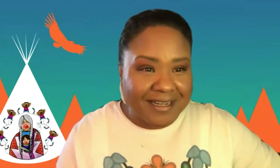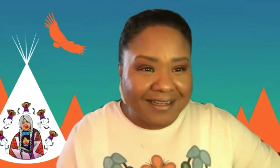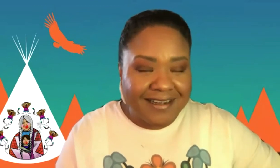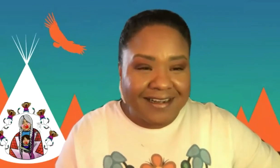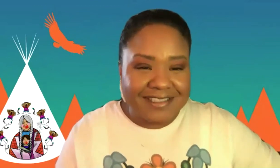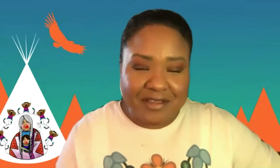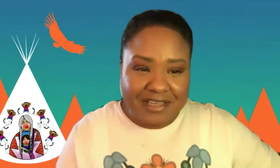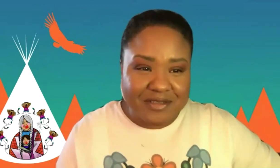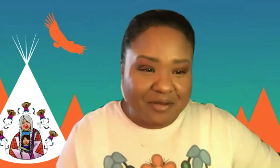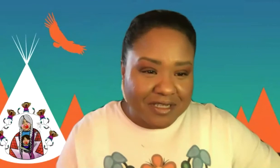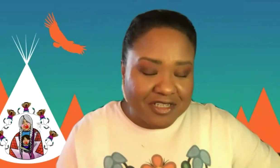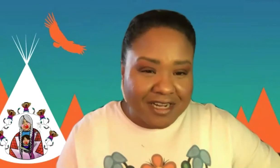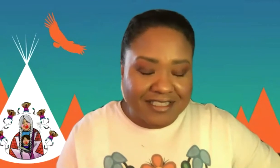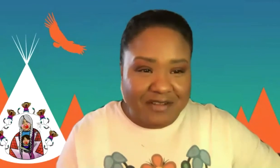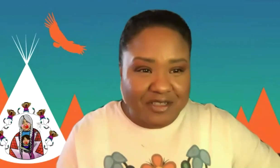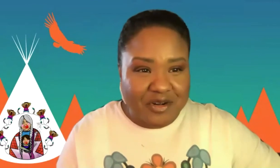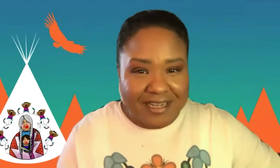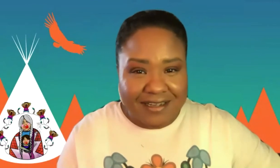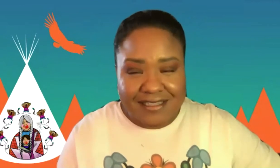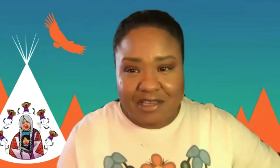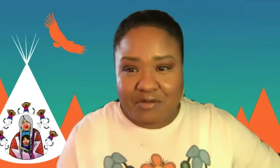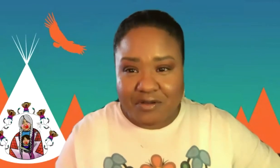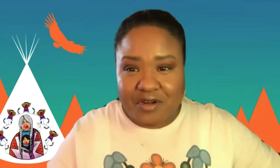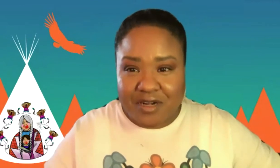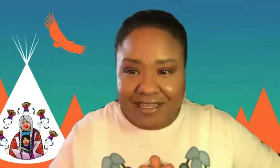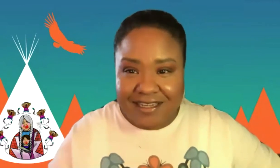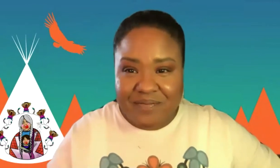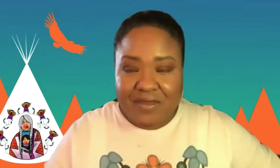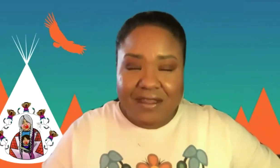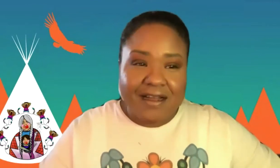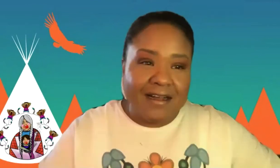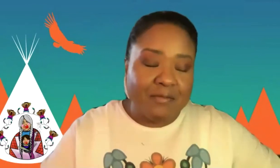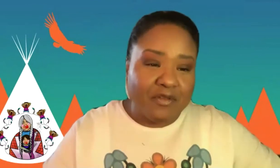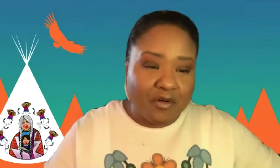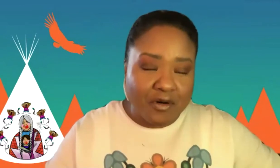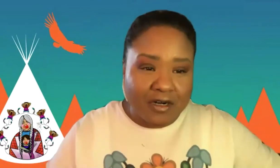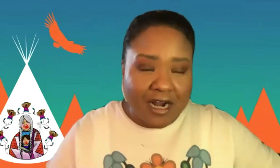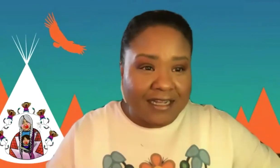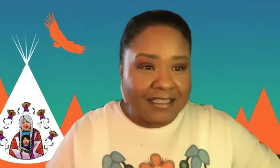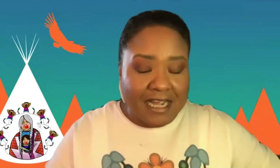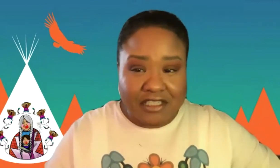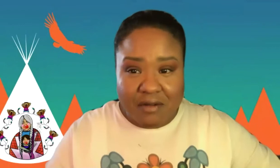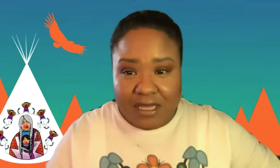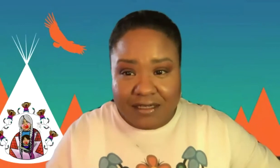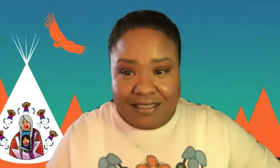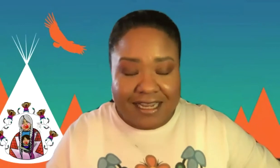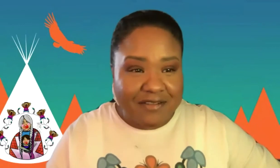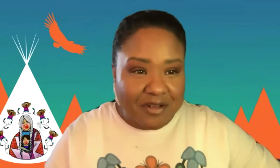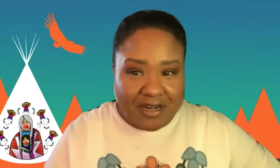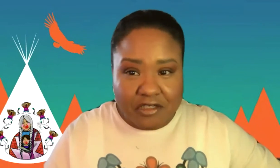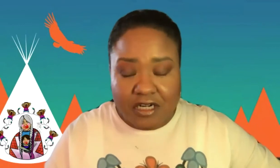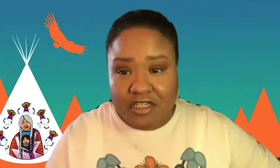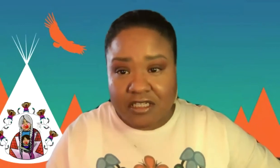good way. So thank you so much, Jeannie, for joining us. Thank you, Rose Creek. Before I jump into